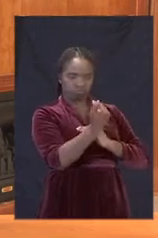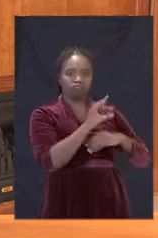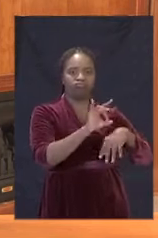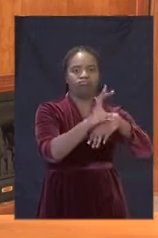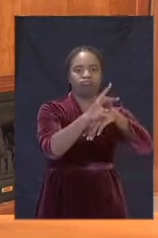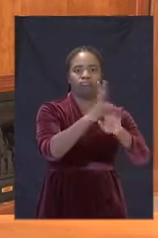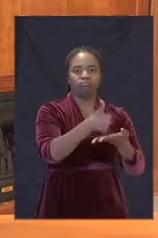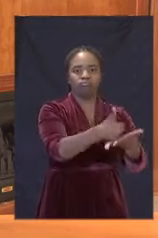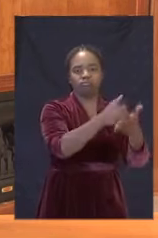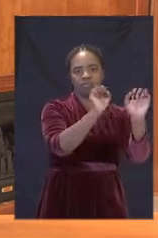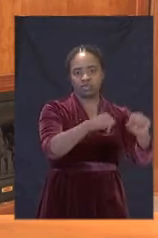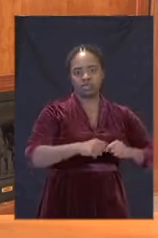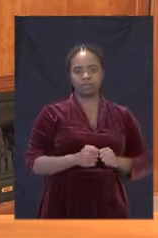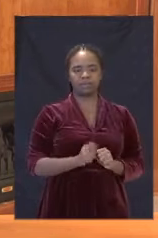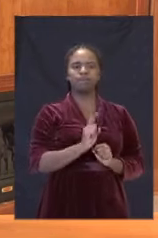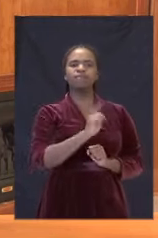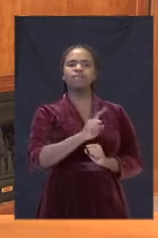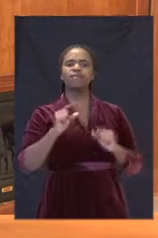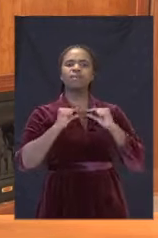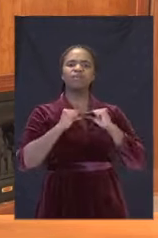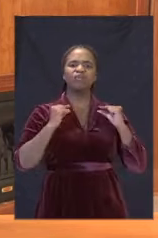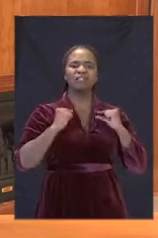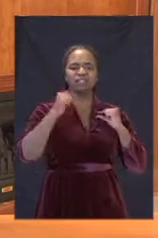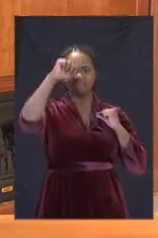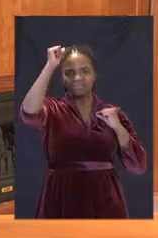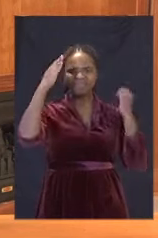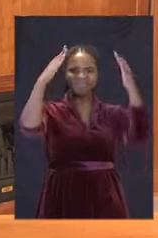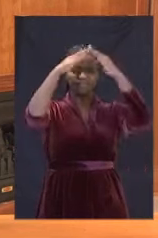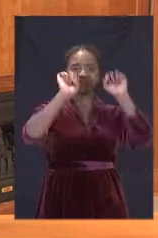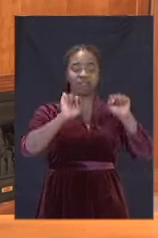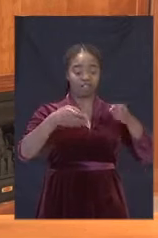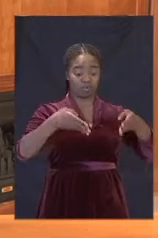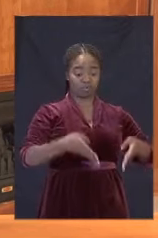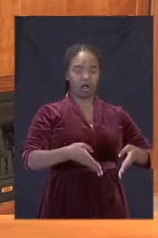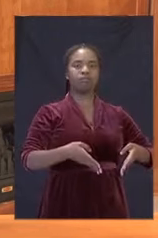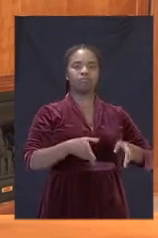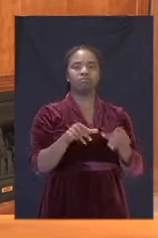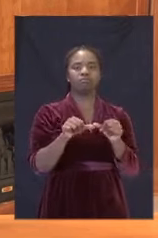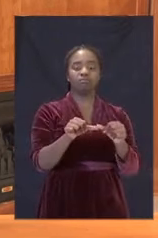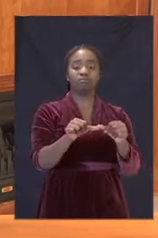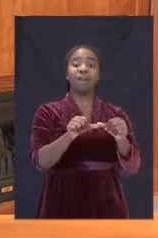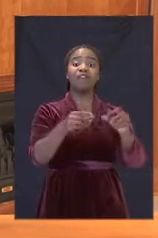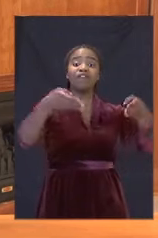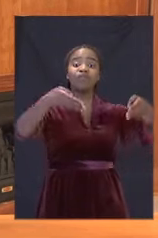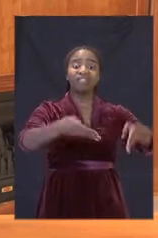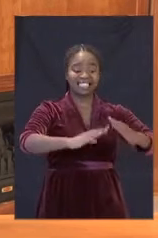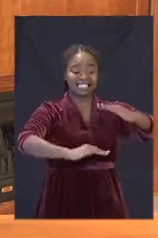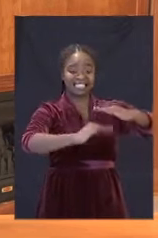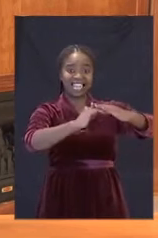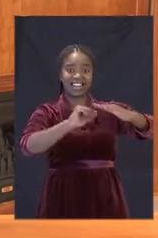Religious leaders will continue to officiate at funerals of no more than 50 people.